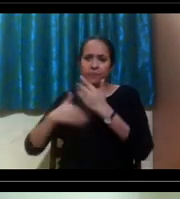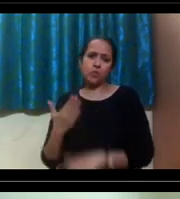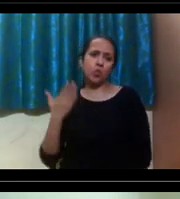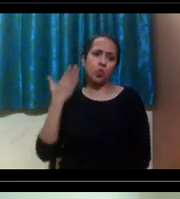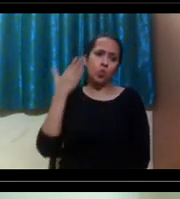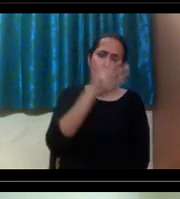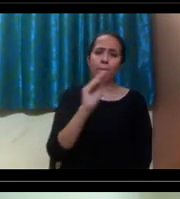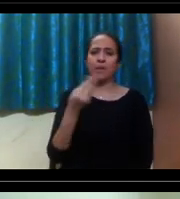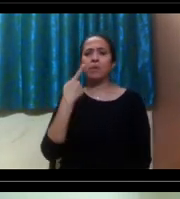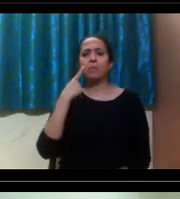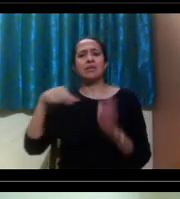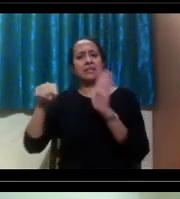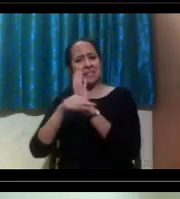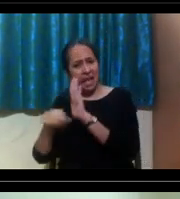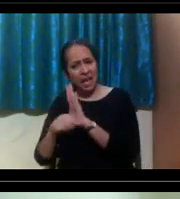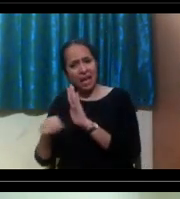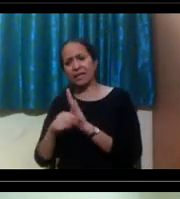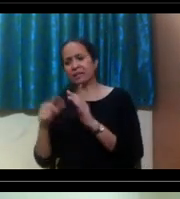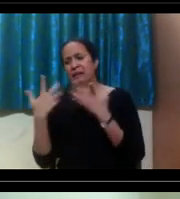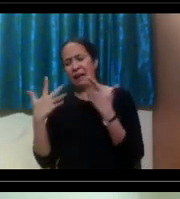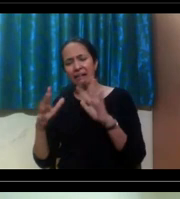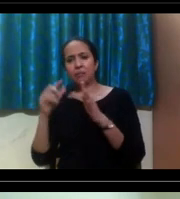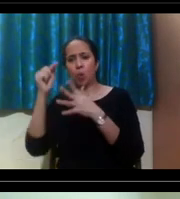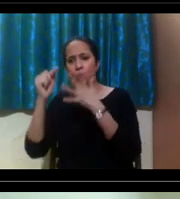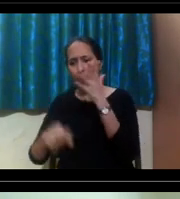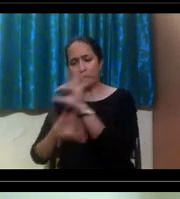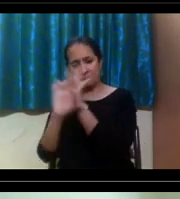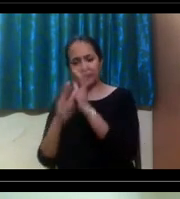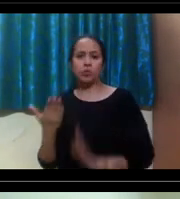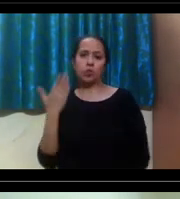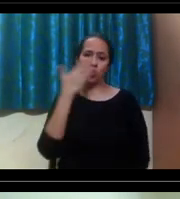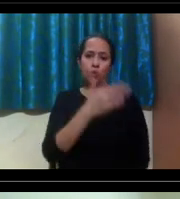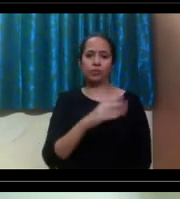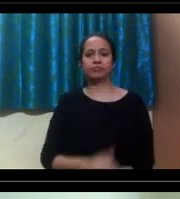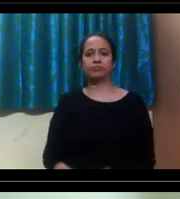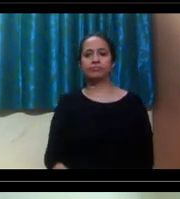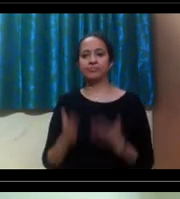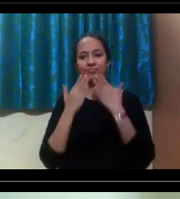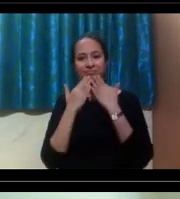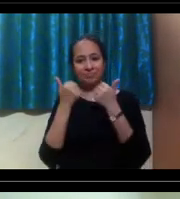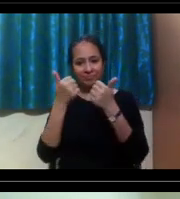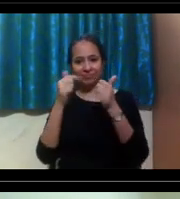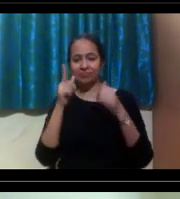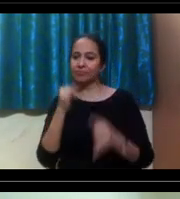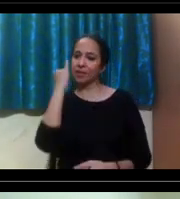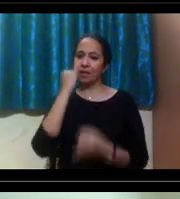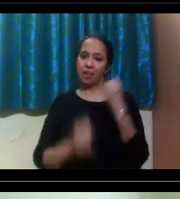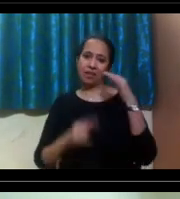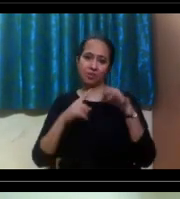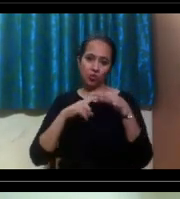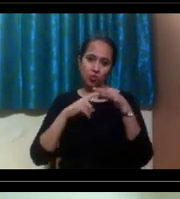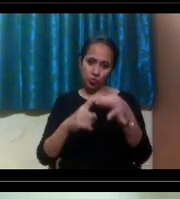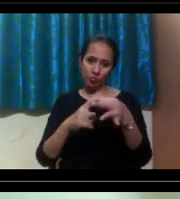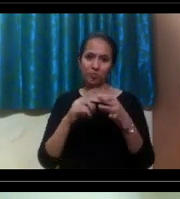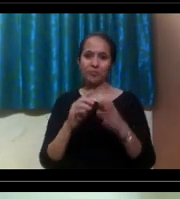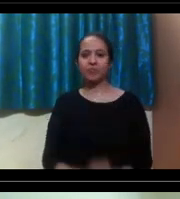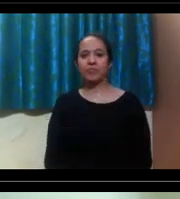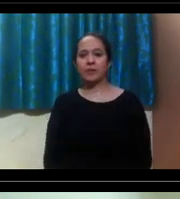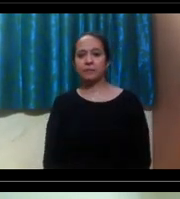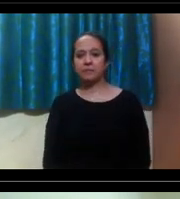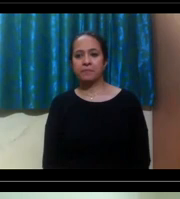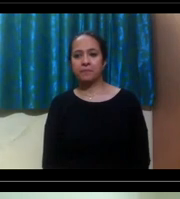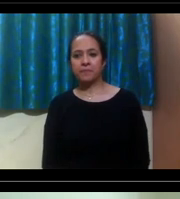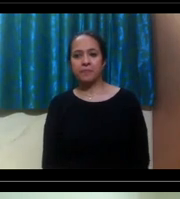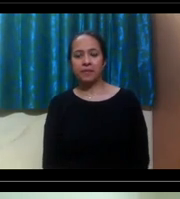or an updated form. Thank you, Monica. now is the last question, and I would start with Sunny